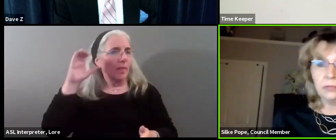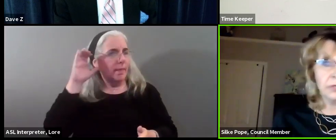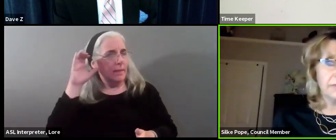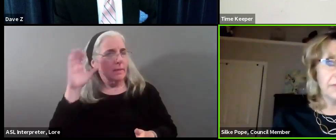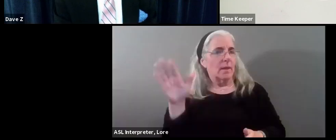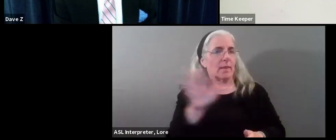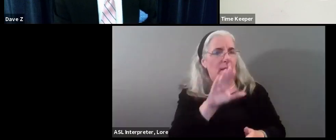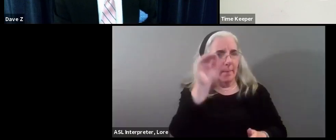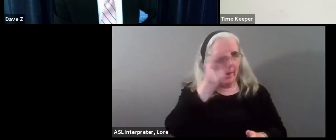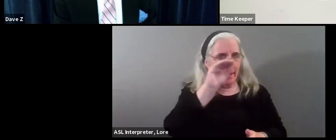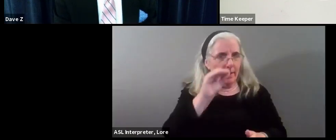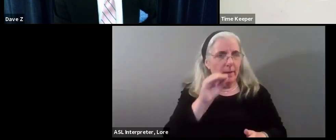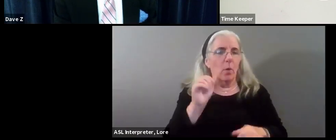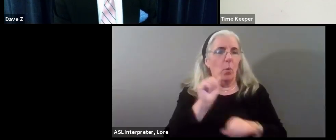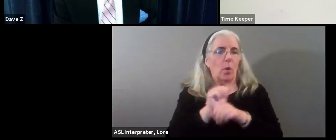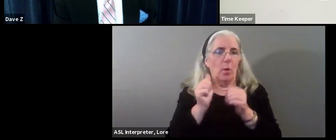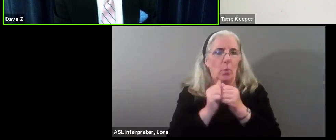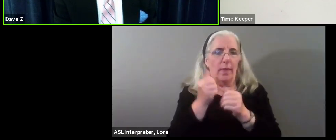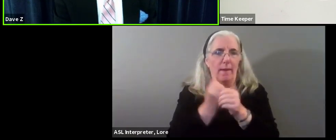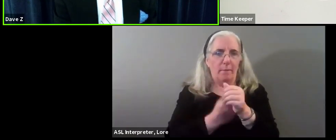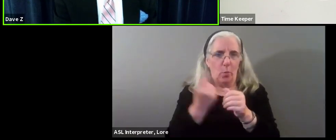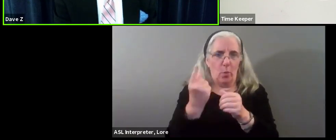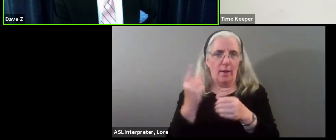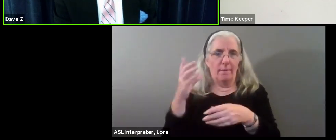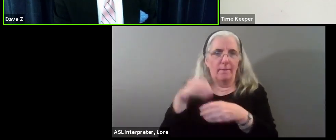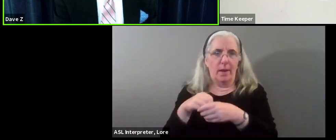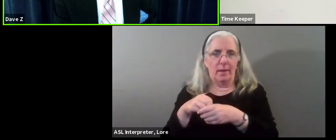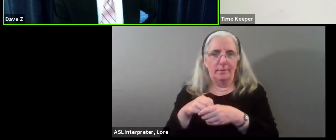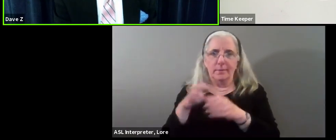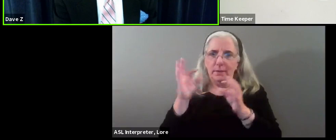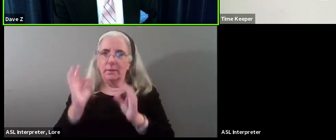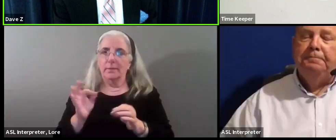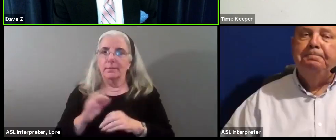work with everyone involved. Thank you very much, Ms. Pope.